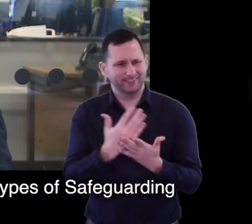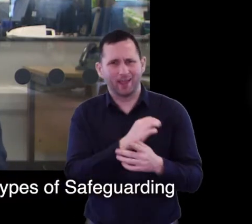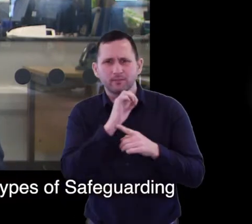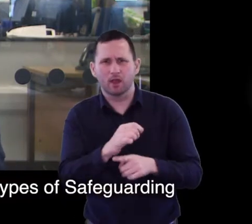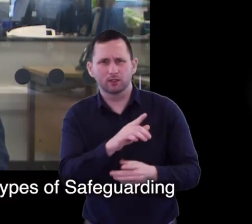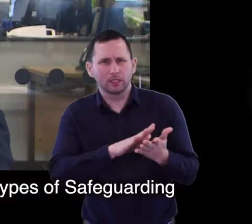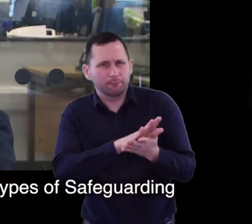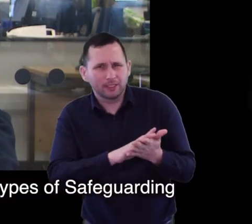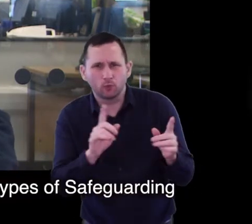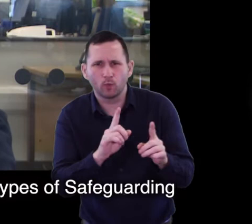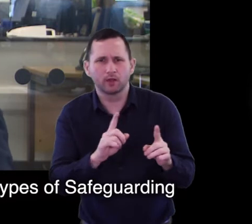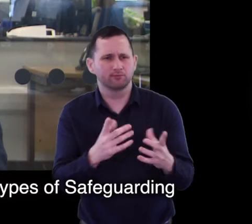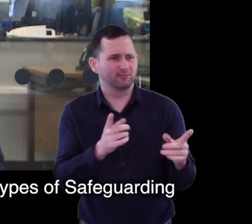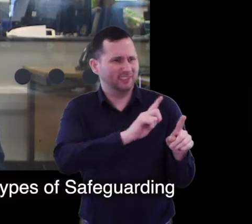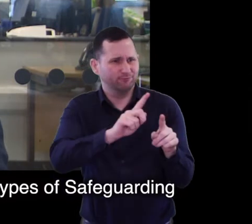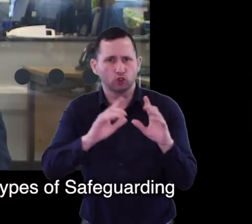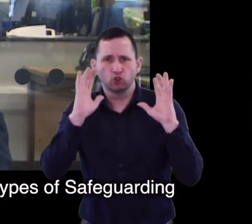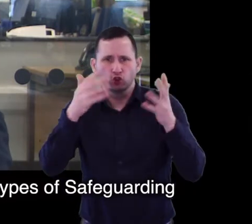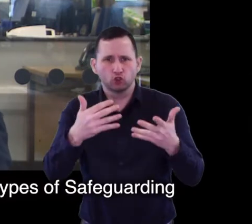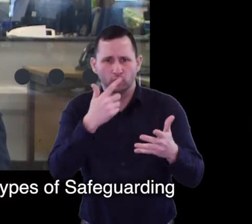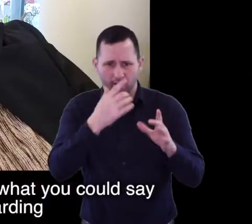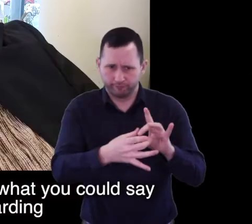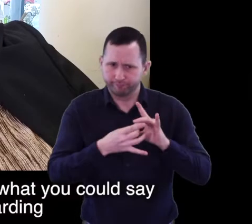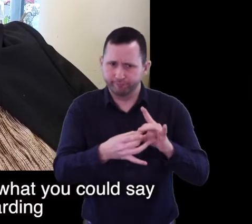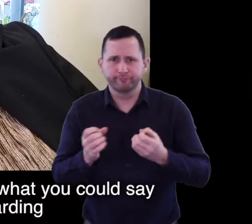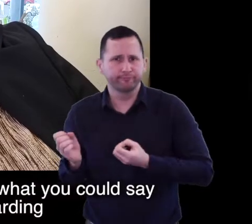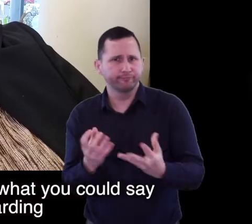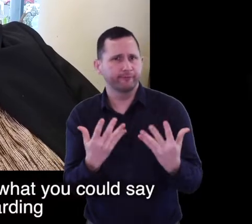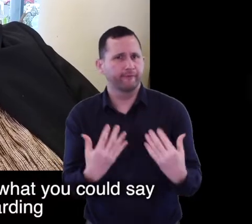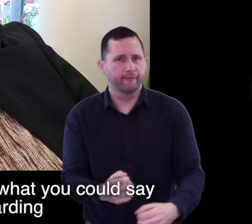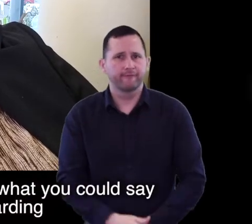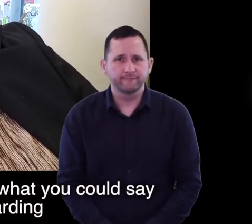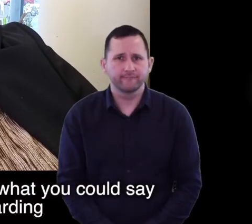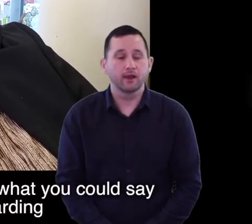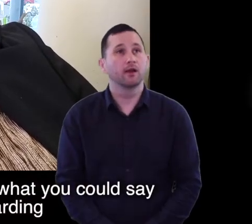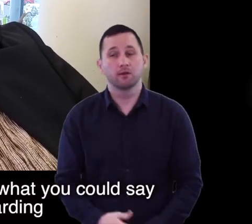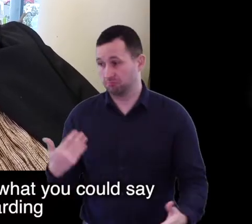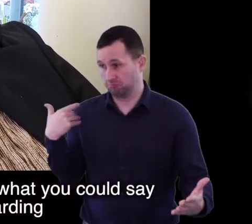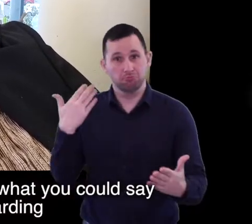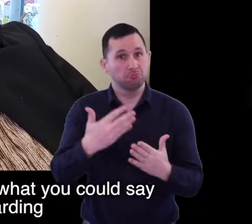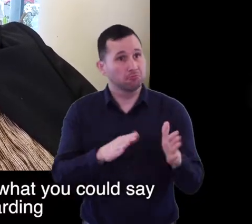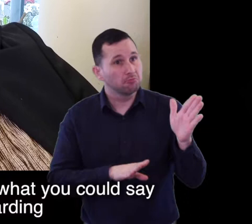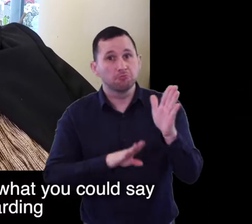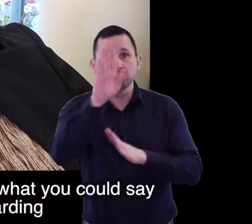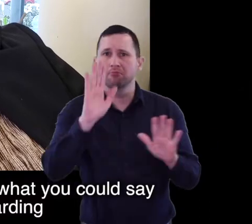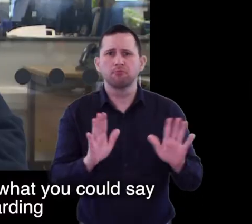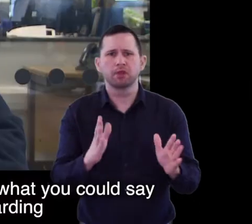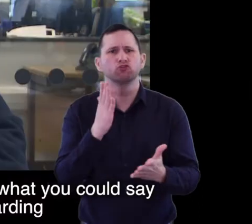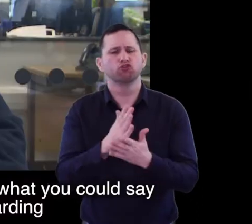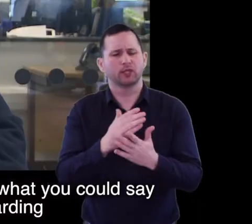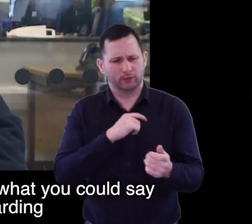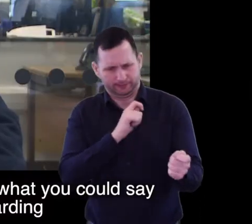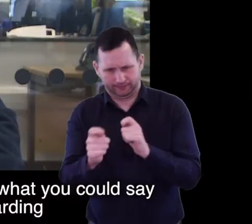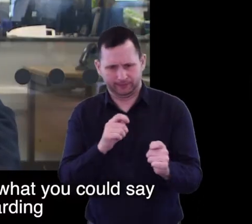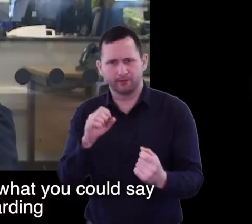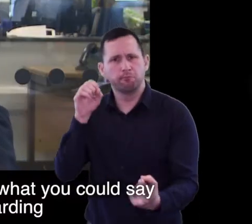safeguarding is and the types of safeguarding concerns that we've got. There isn't one trend that's gone up but actually